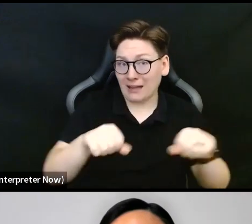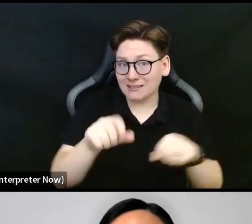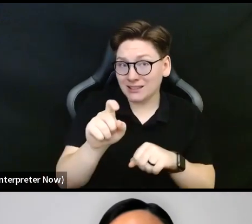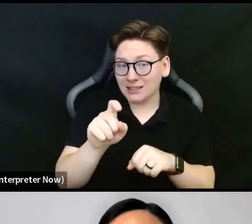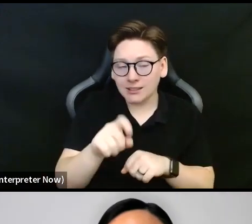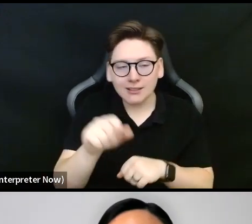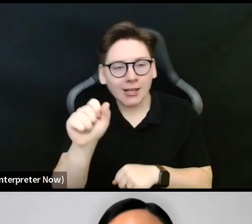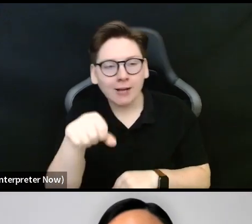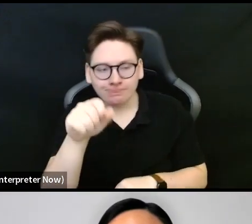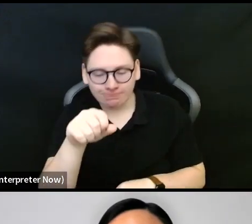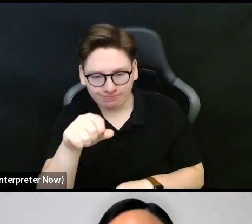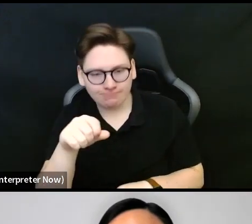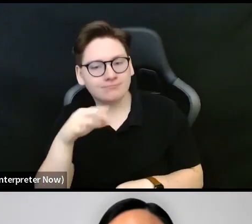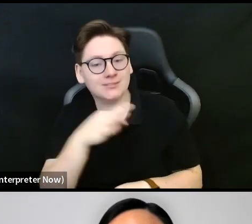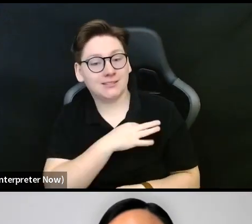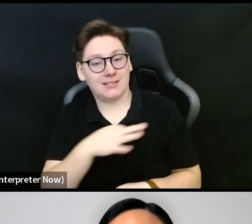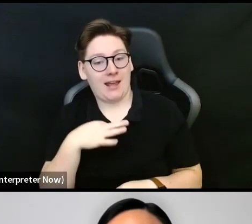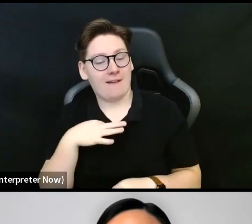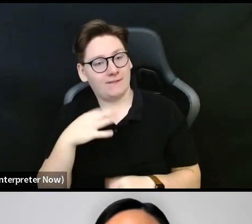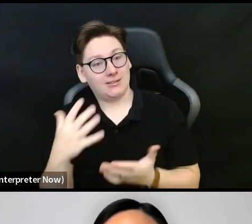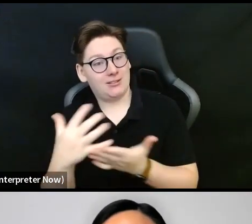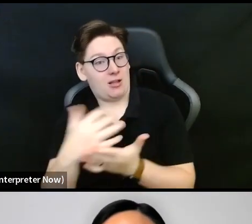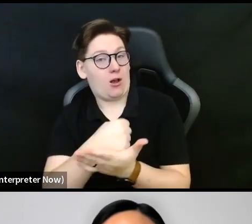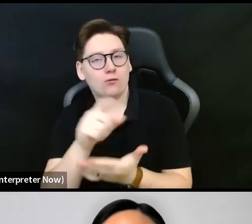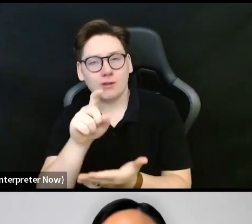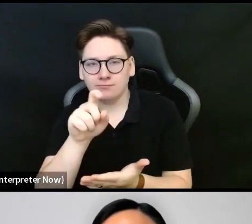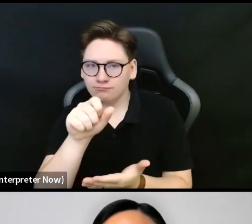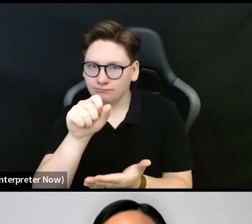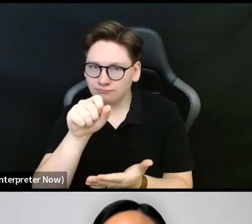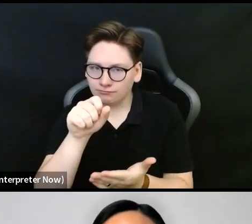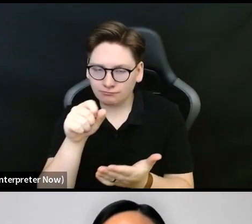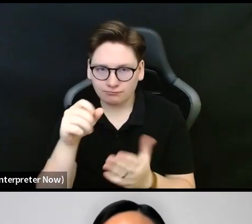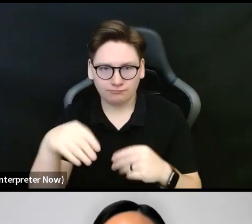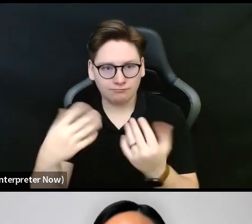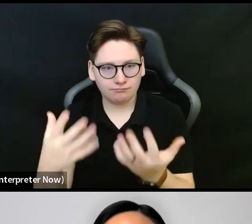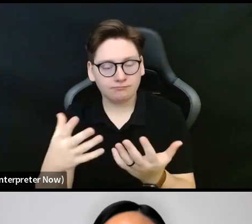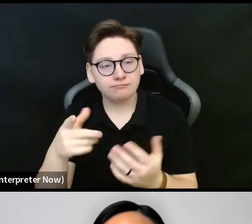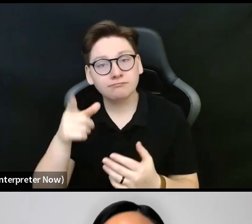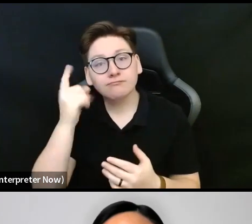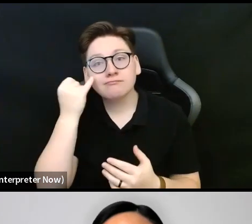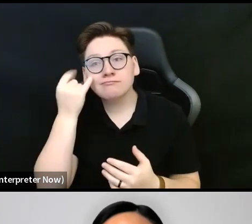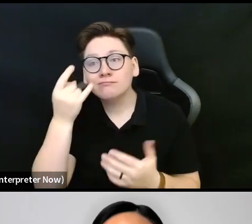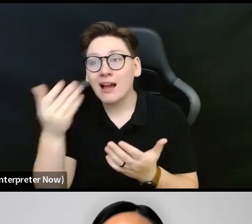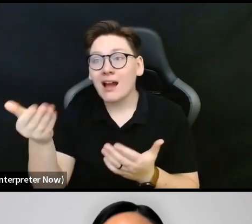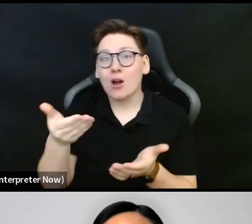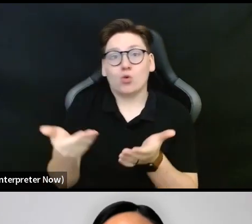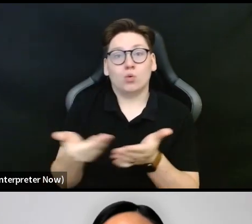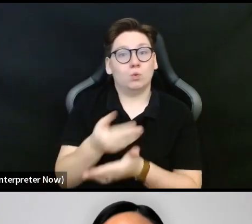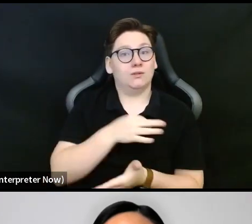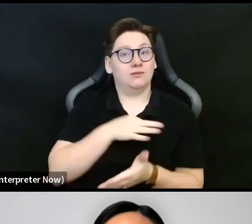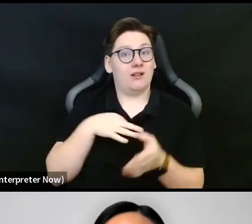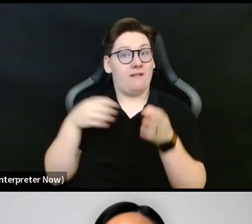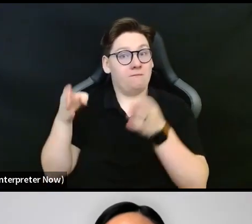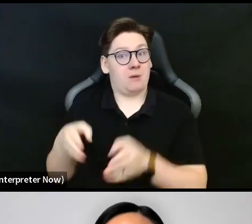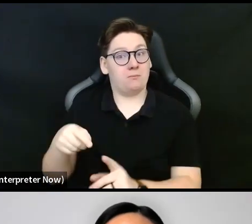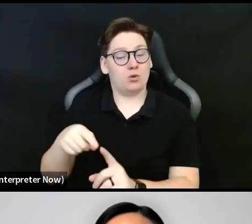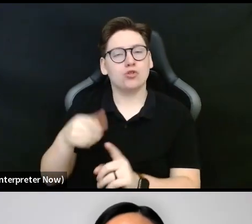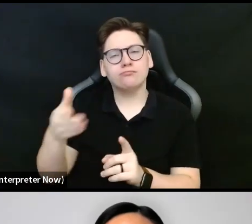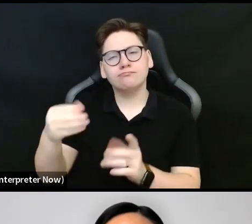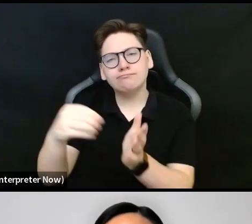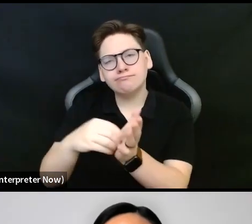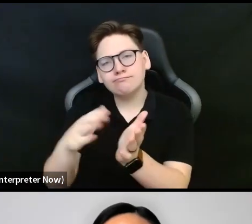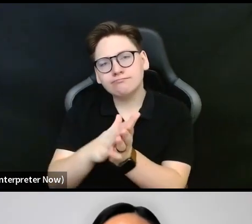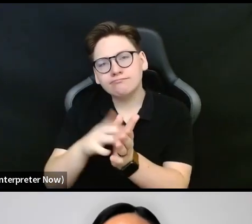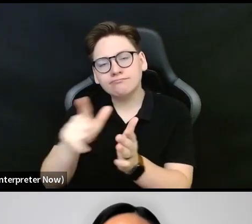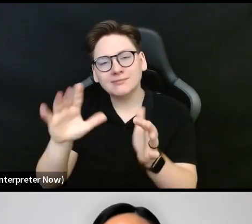is an eligible expense in terms of hiring a new staff member. You would just need to illustrate in your statement